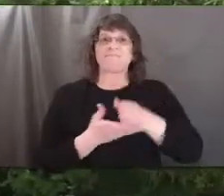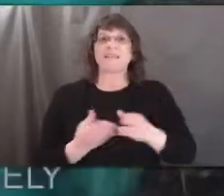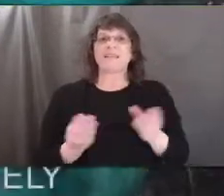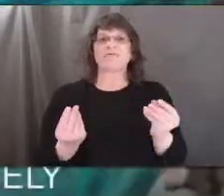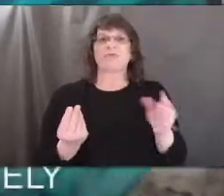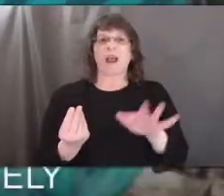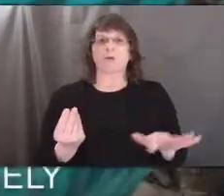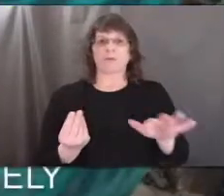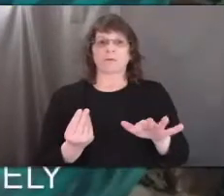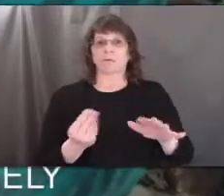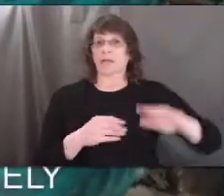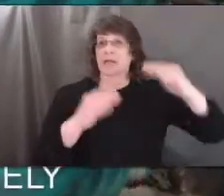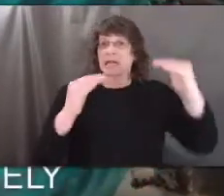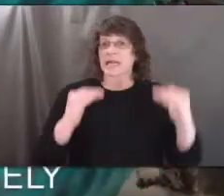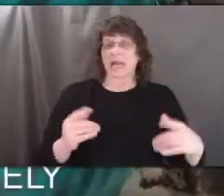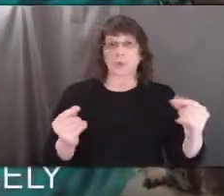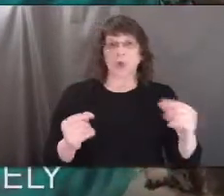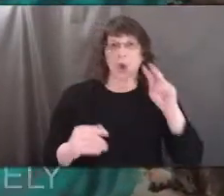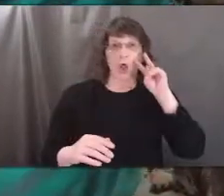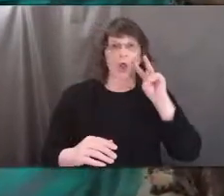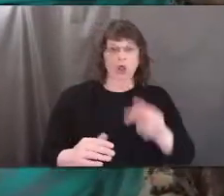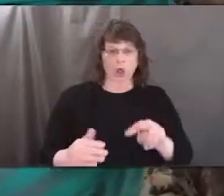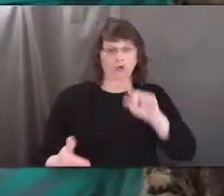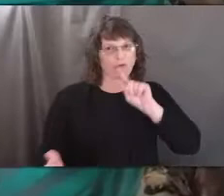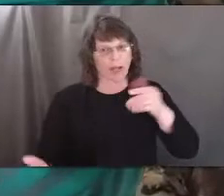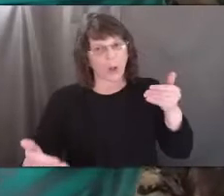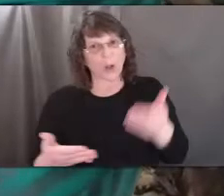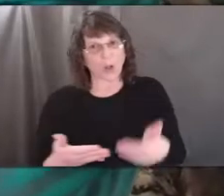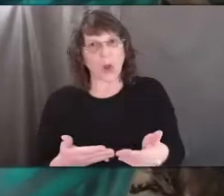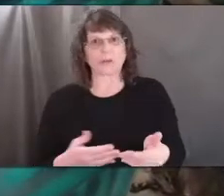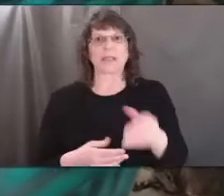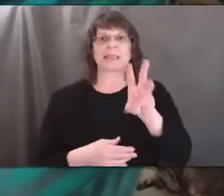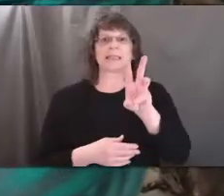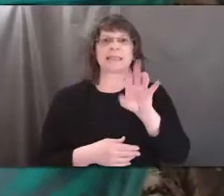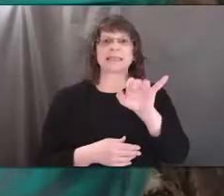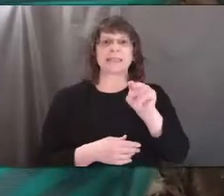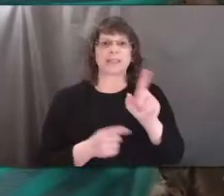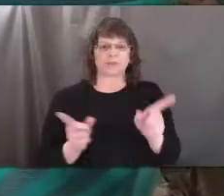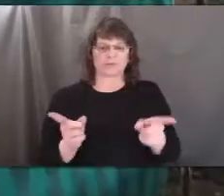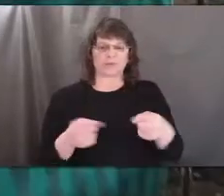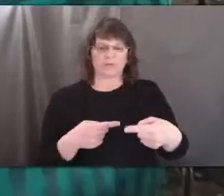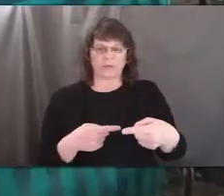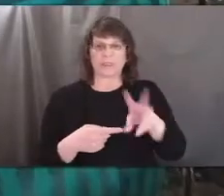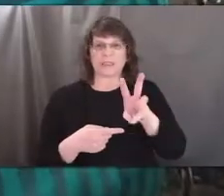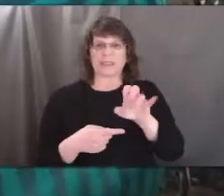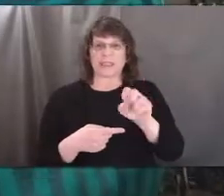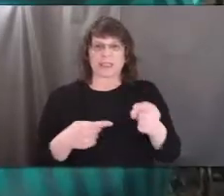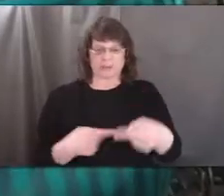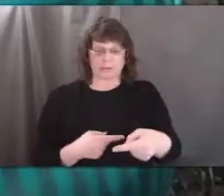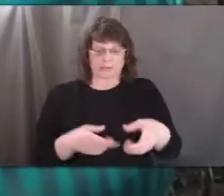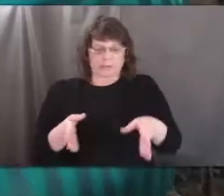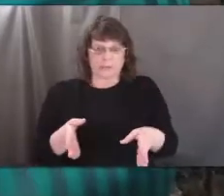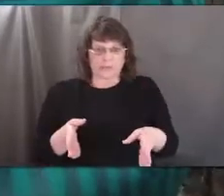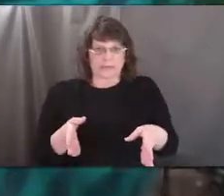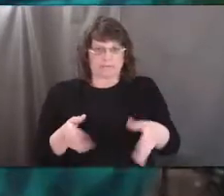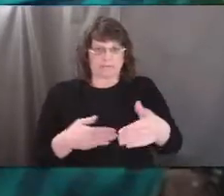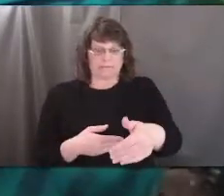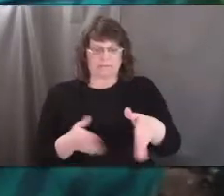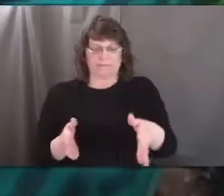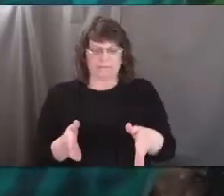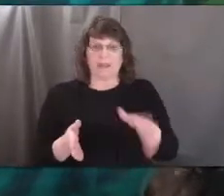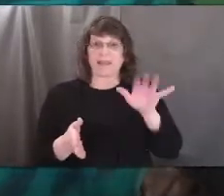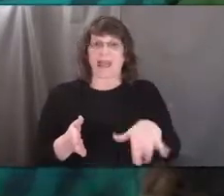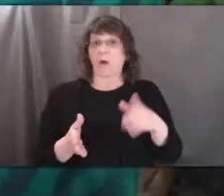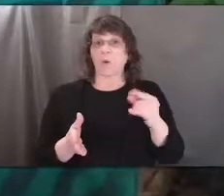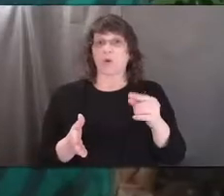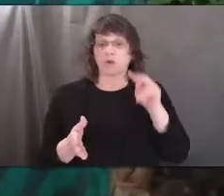ground. Step two, you are going to look super closely at a six inch by six inch piece of ground. This big by this big. What you're going